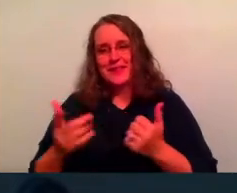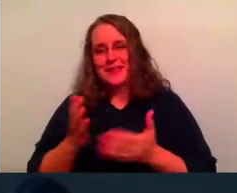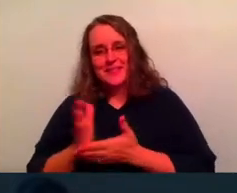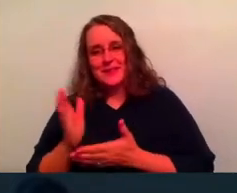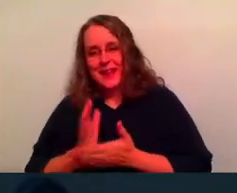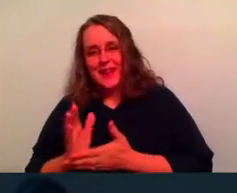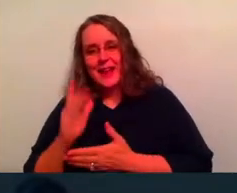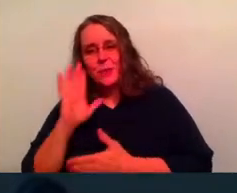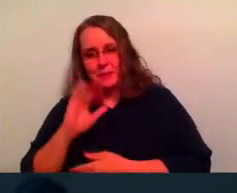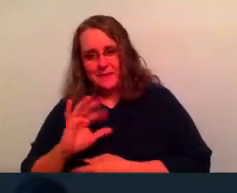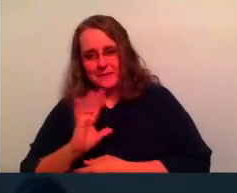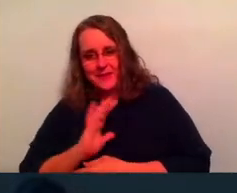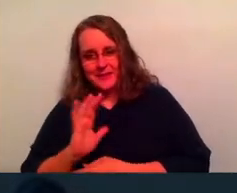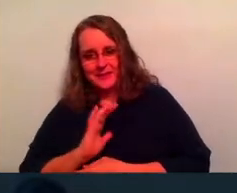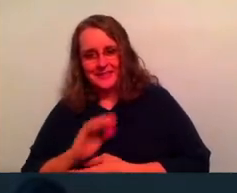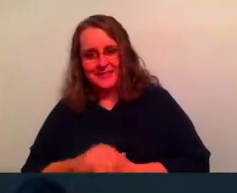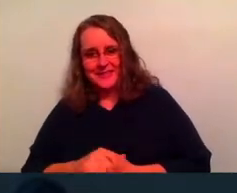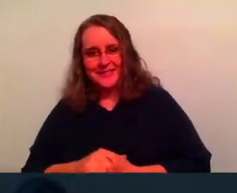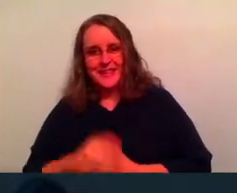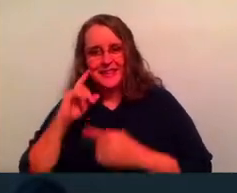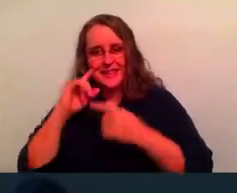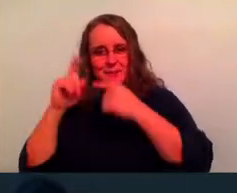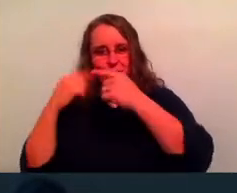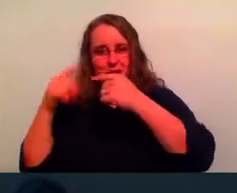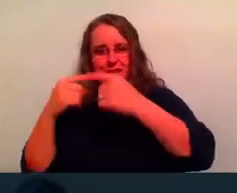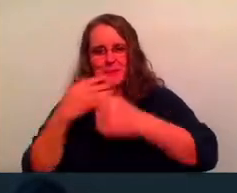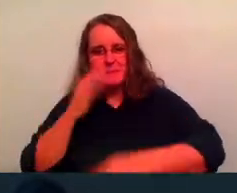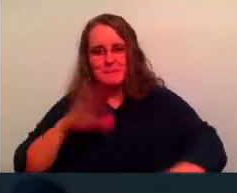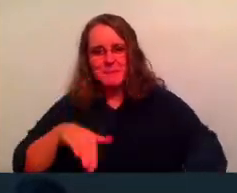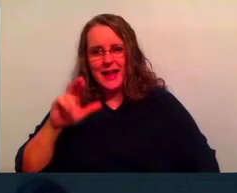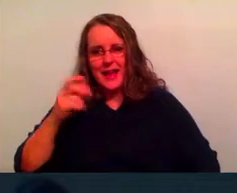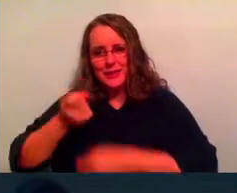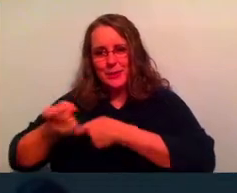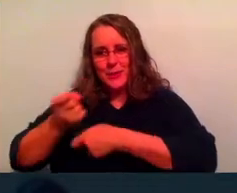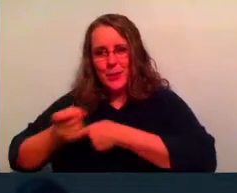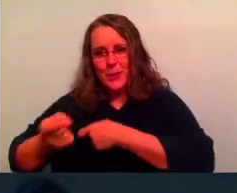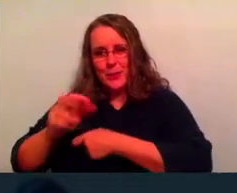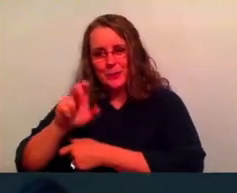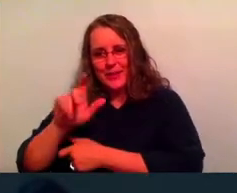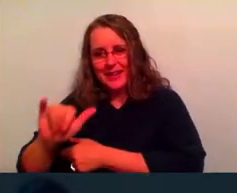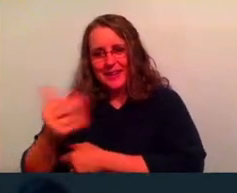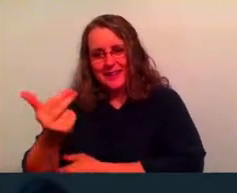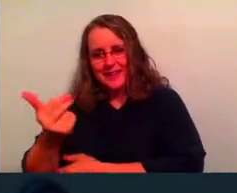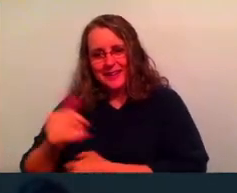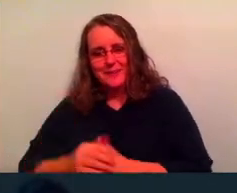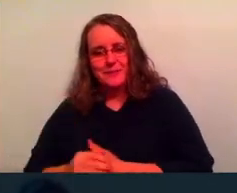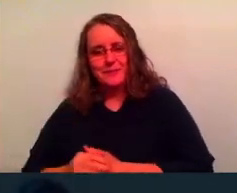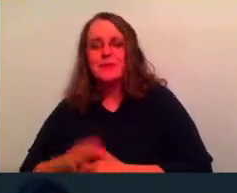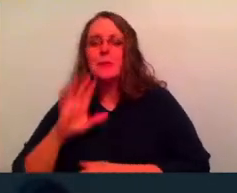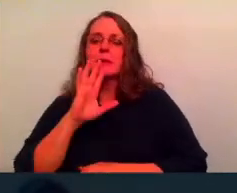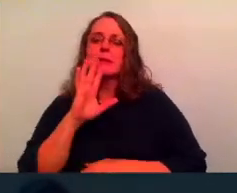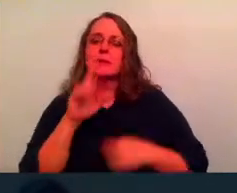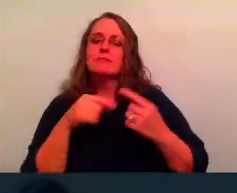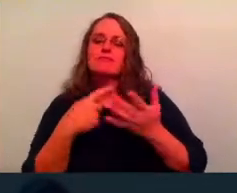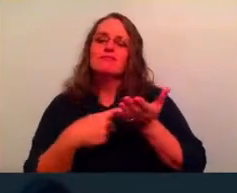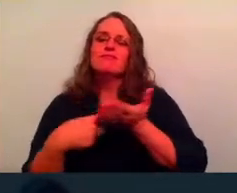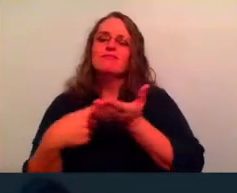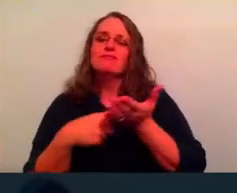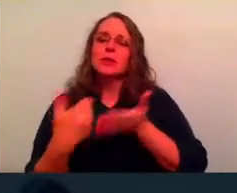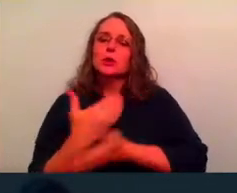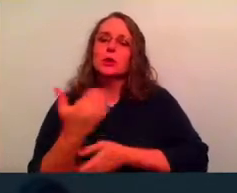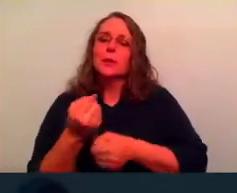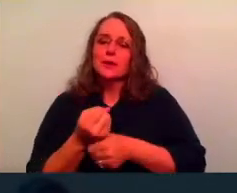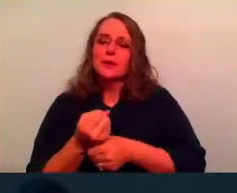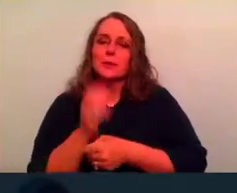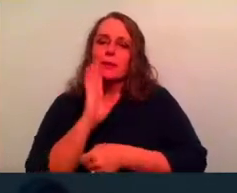We're going to be fine. Yeah. Processing. He's like, that was a bad joke, Ricky. Okay. So we're going to, we're going to talk about the new year though. With